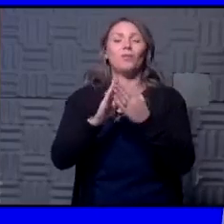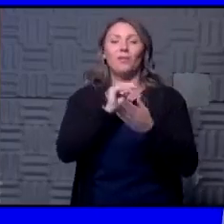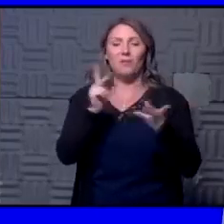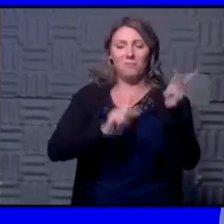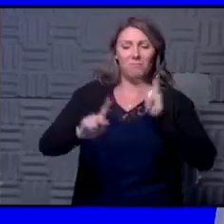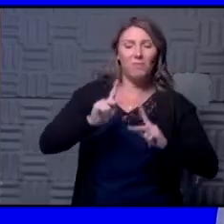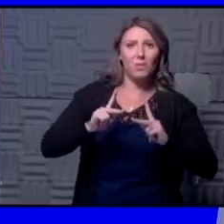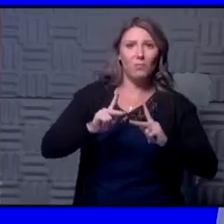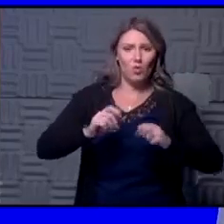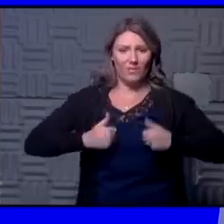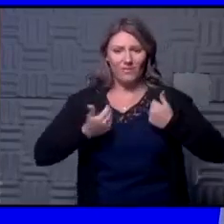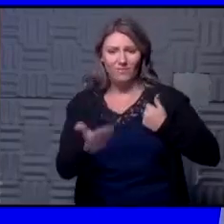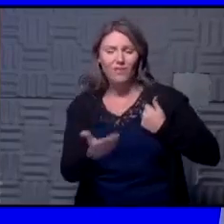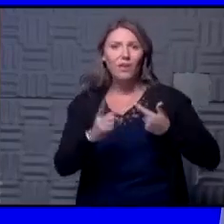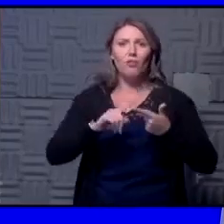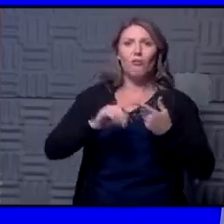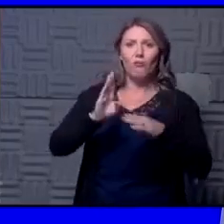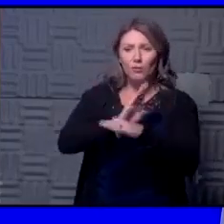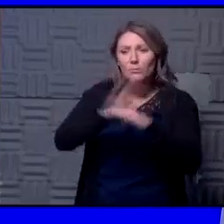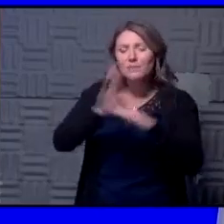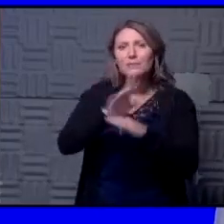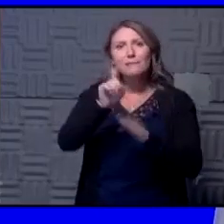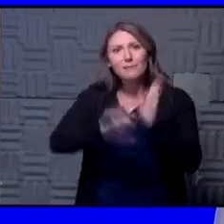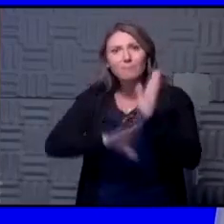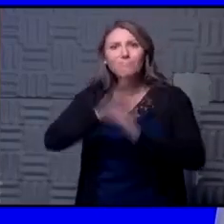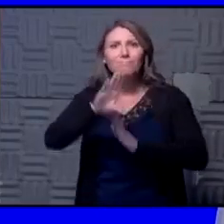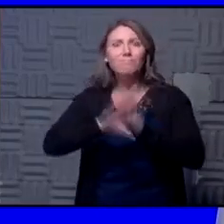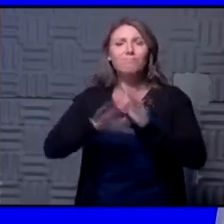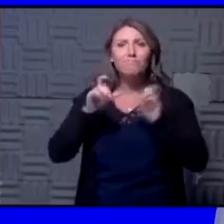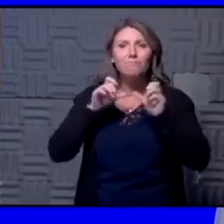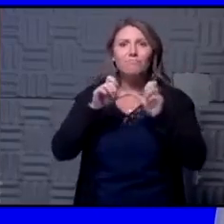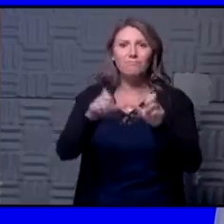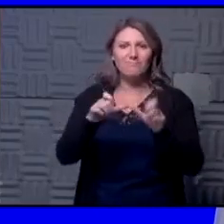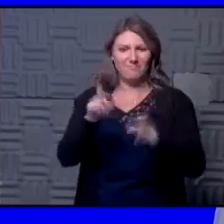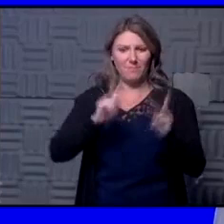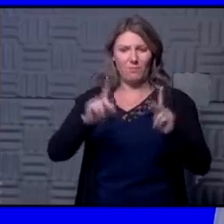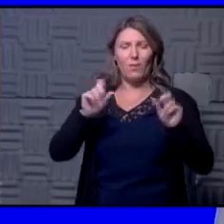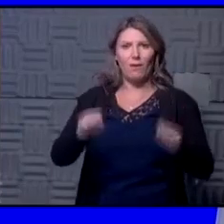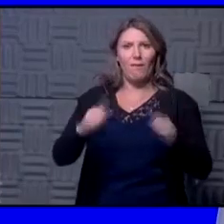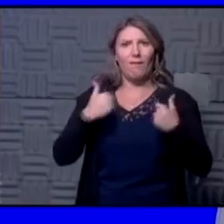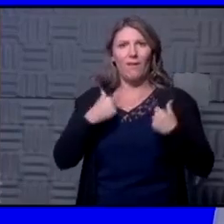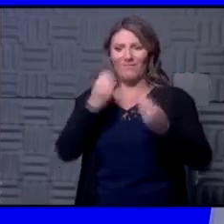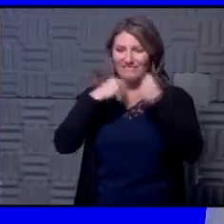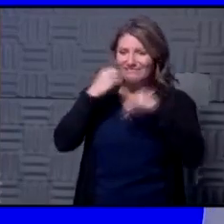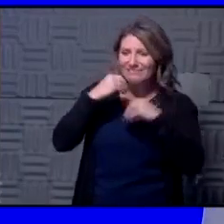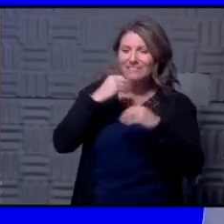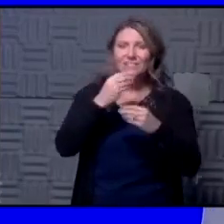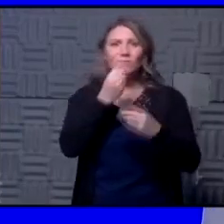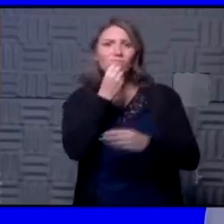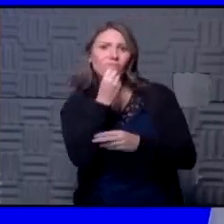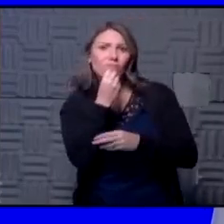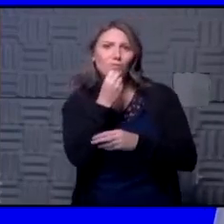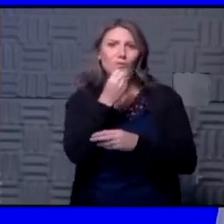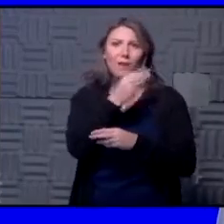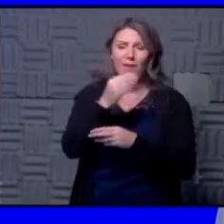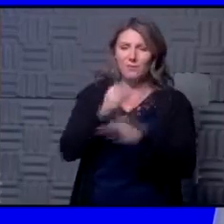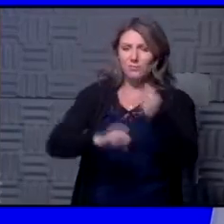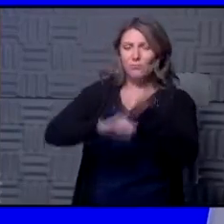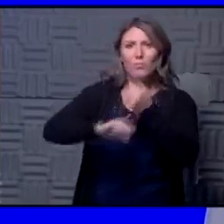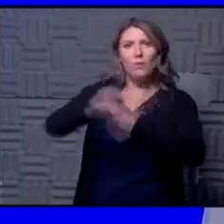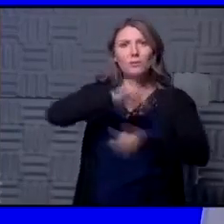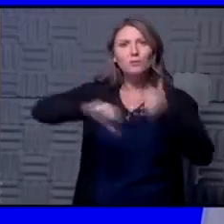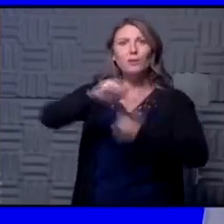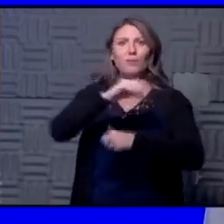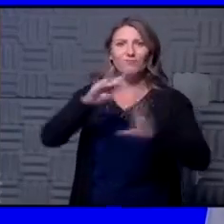people that live in it the businesses that need to thrive so that people can eat and have food on their table and support each other so